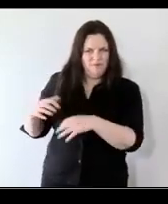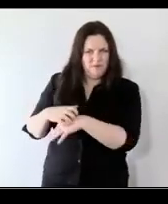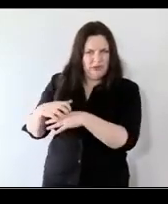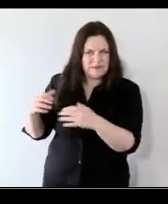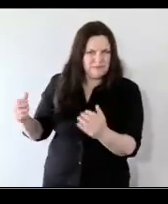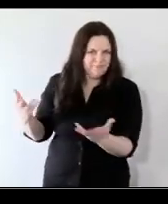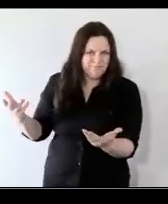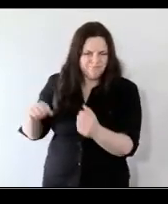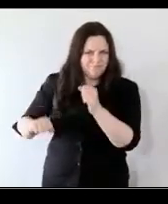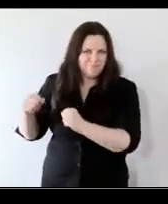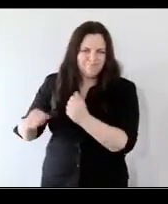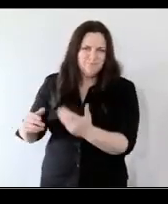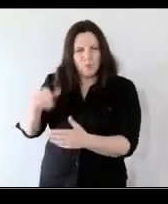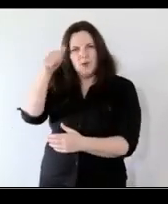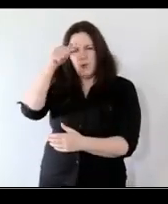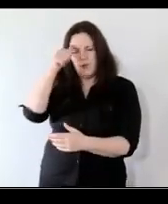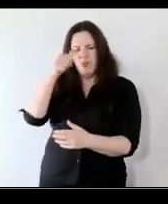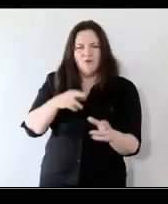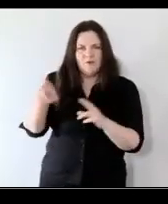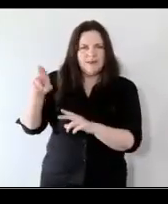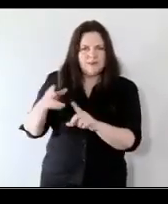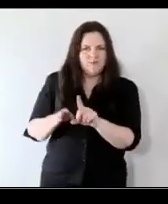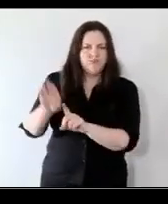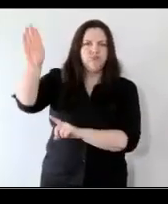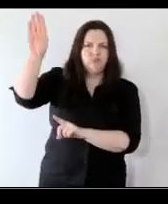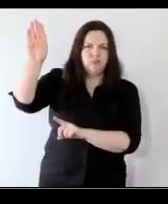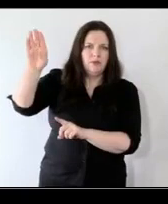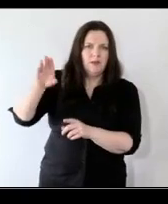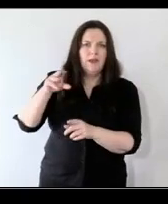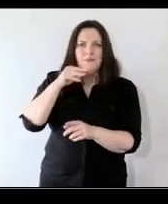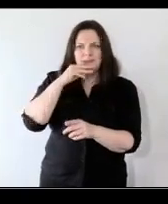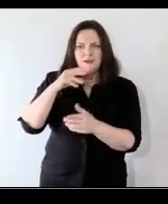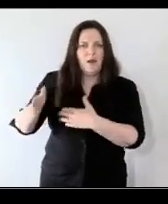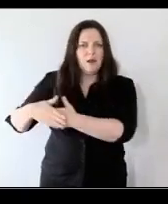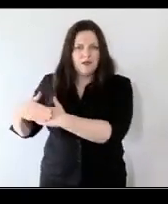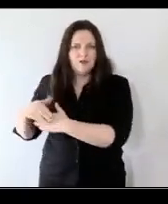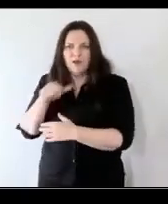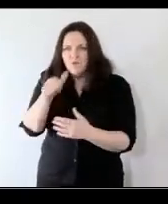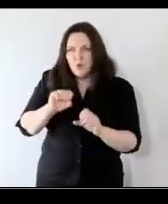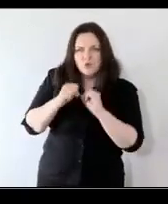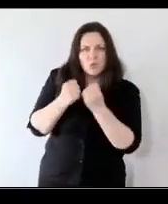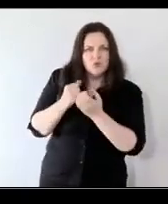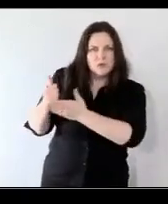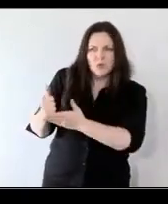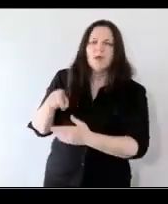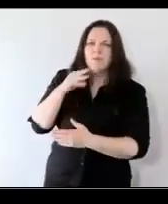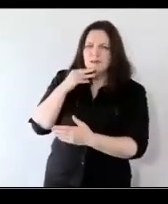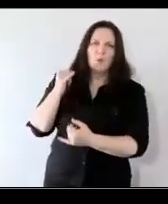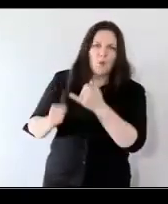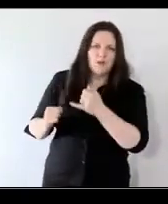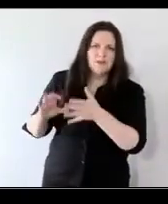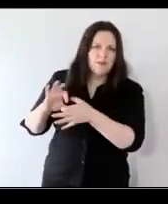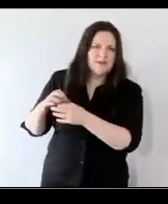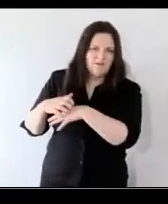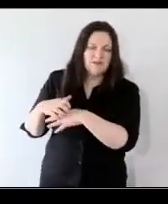know that the rates of domestic violence incidents have have risen as well when there's not been those other social supports so the communities that we work with in